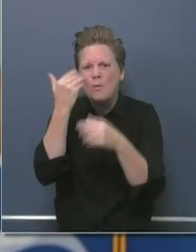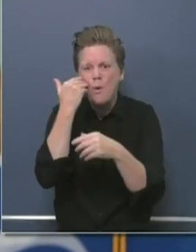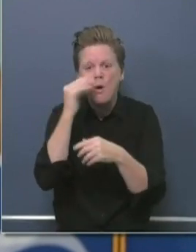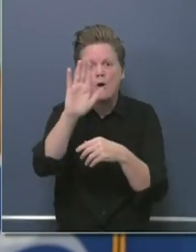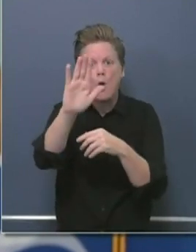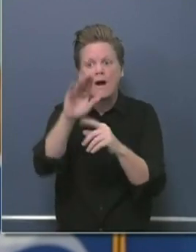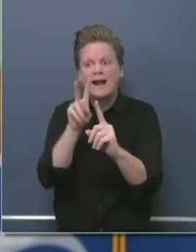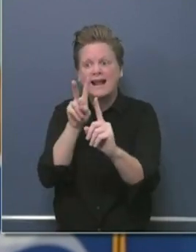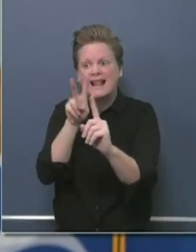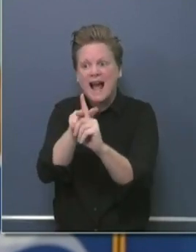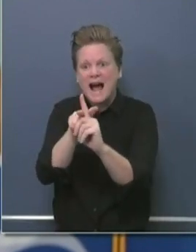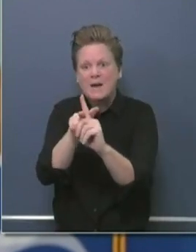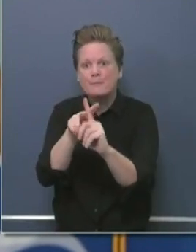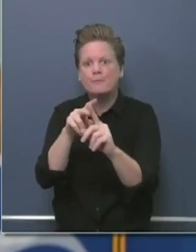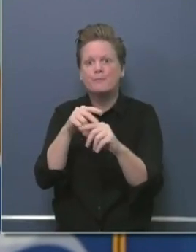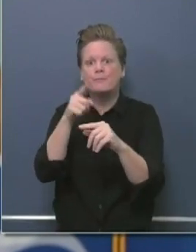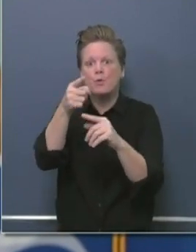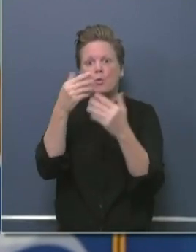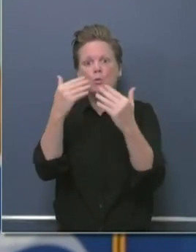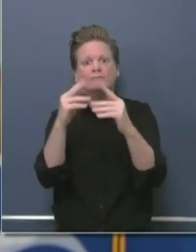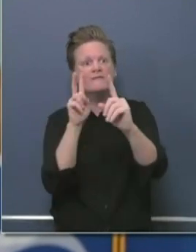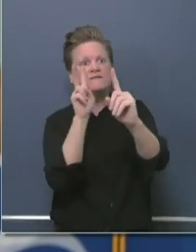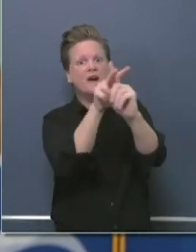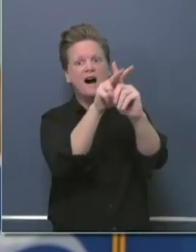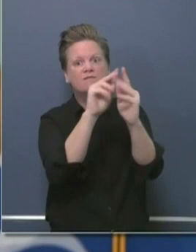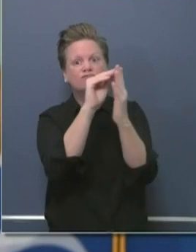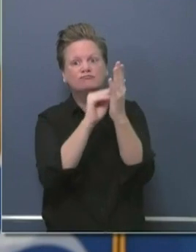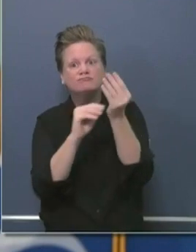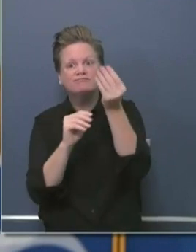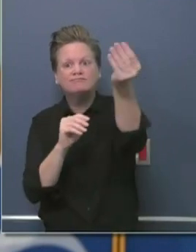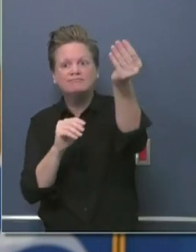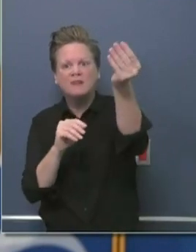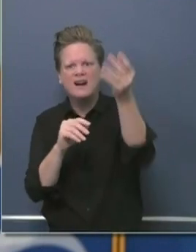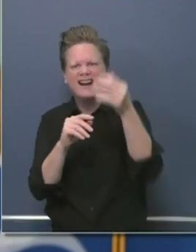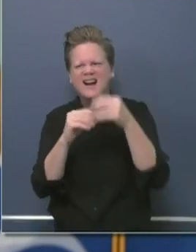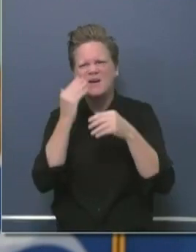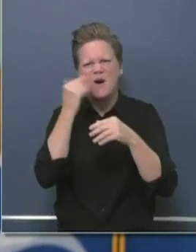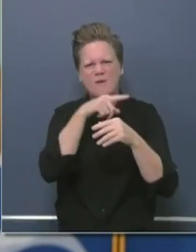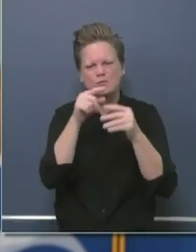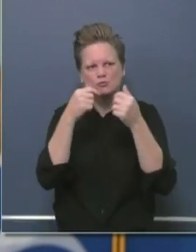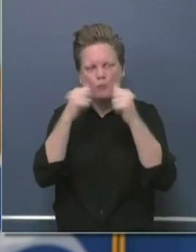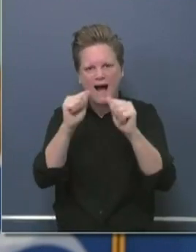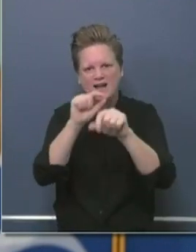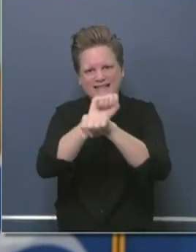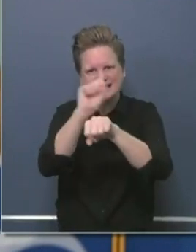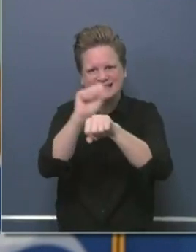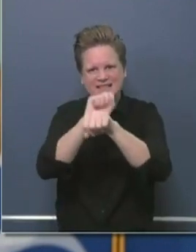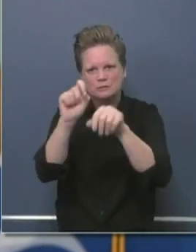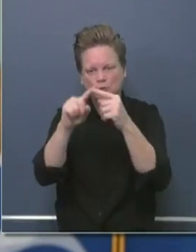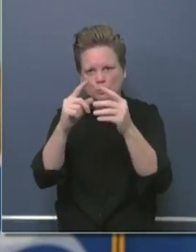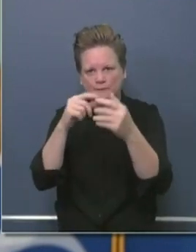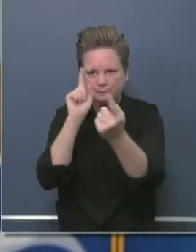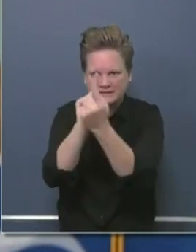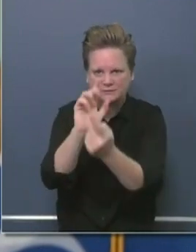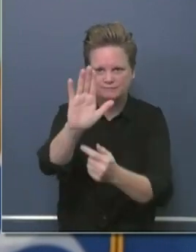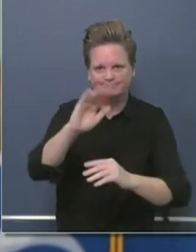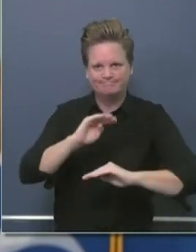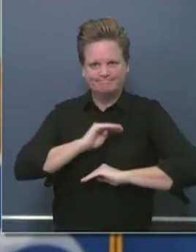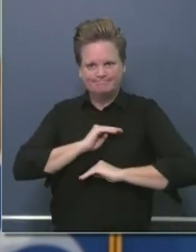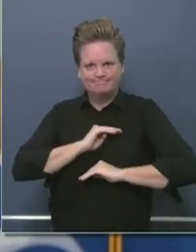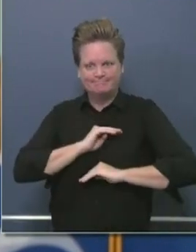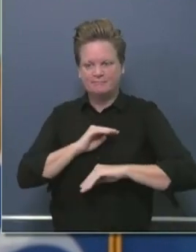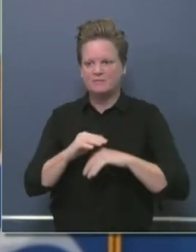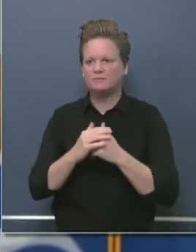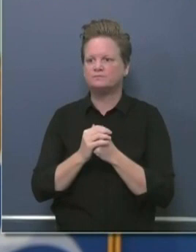cleared up or wait to get that debit card or check in the mail. Just know they are continuing to work as